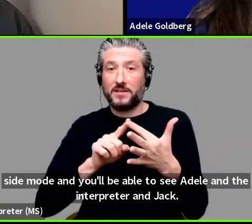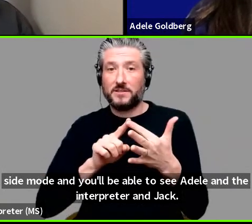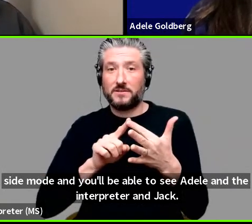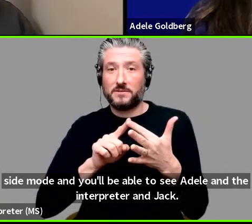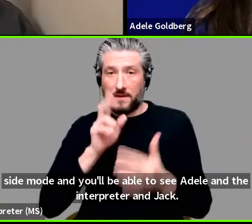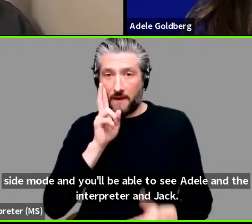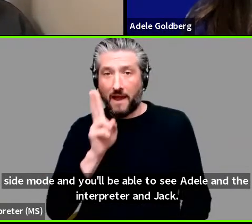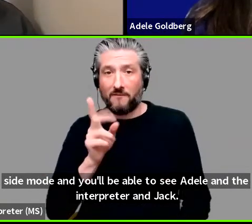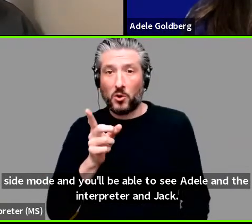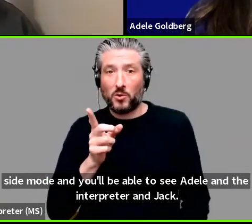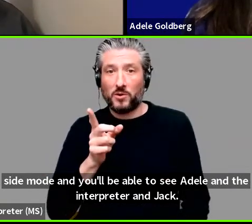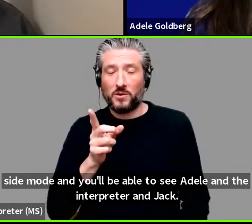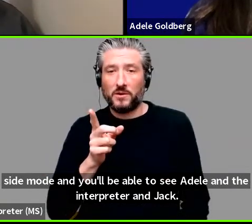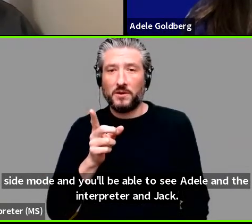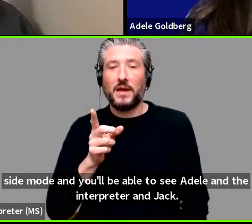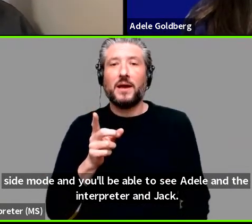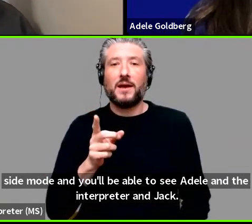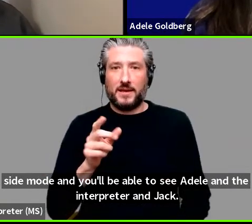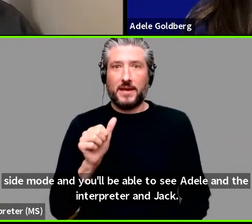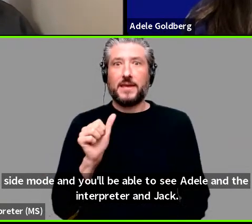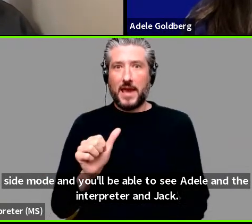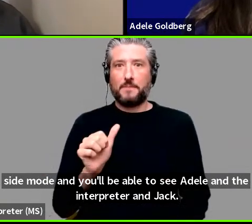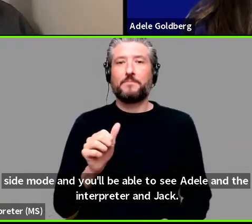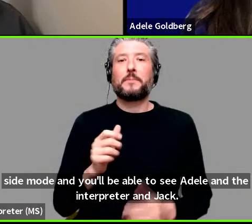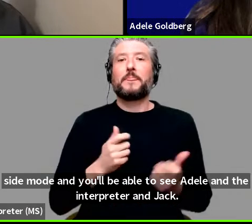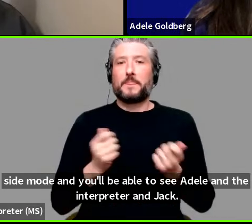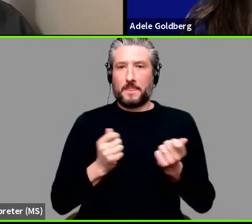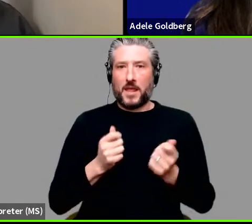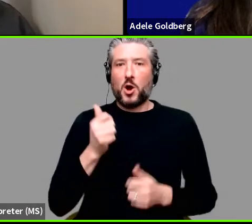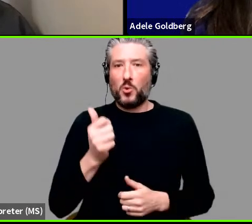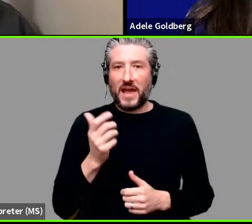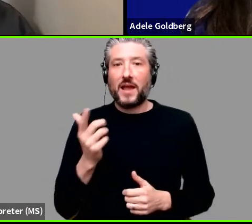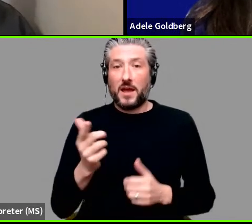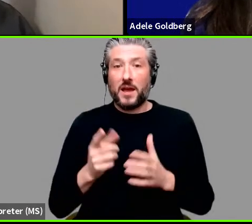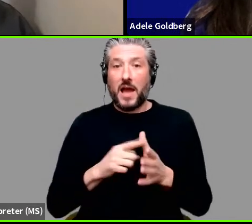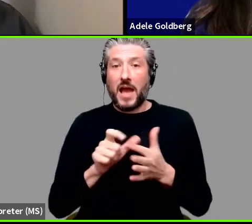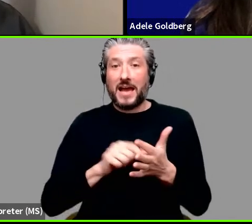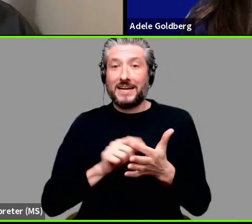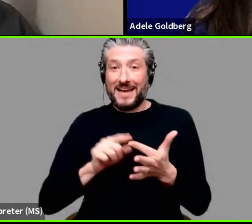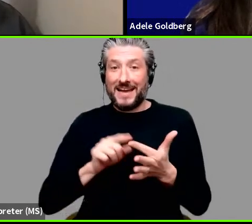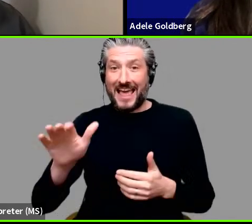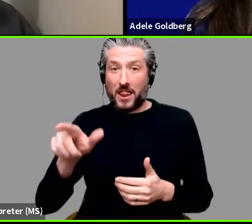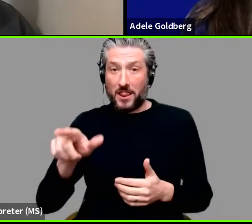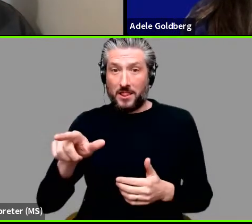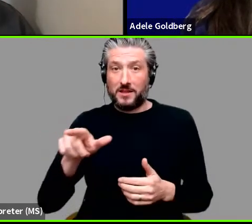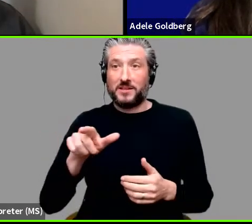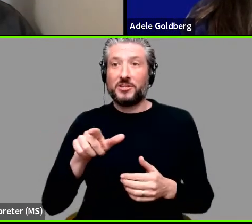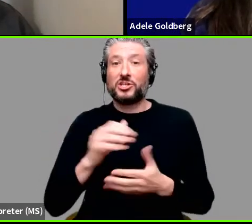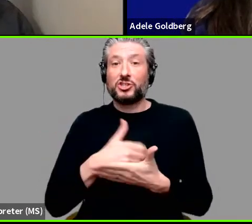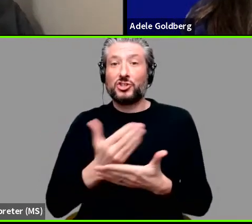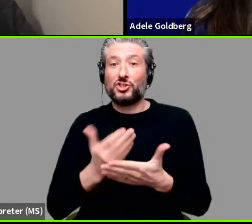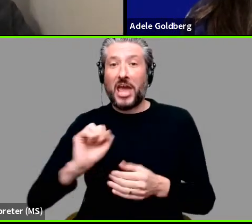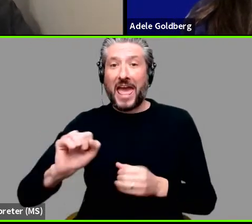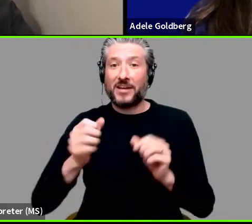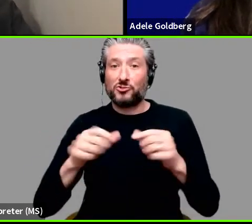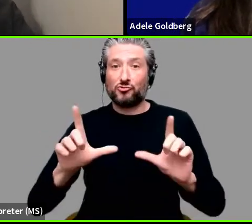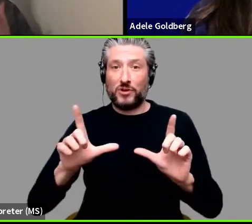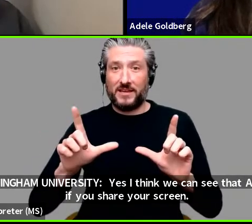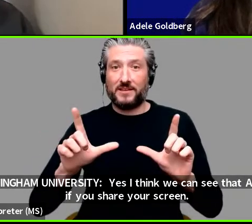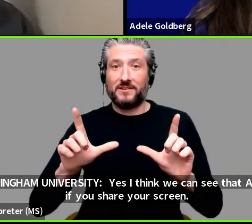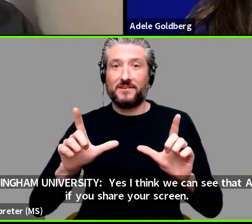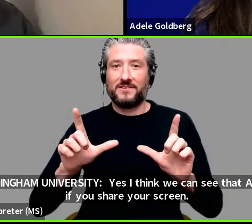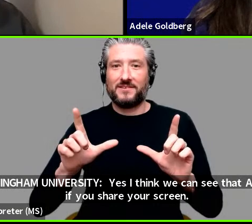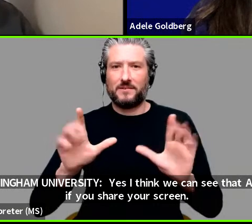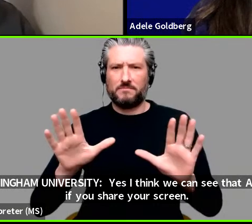Yes. I think we can only see that Adele once, if you start your video, I'm sorry, if you share your, your, your screen. Okay. Some